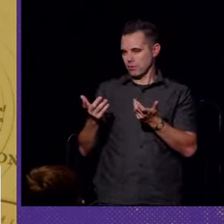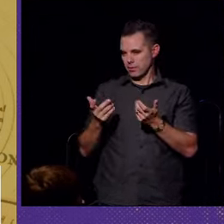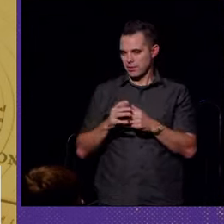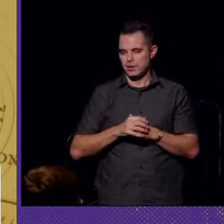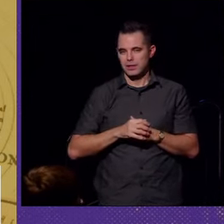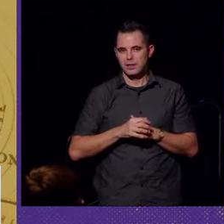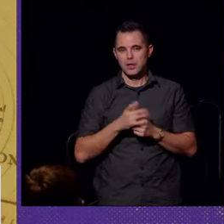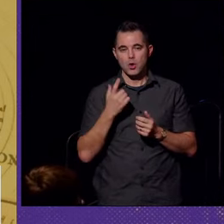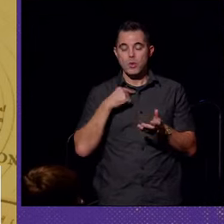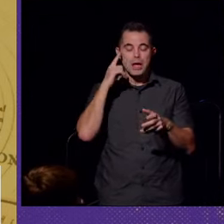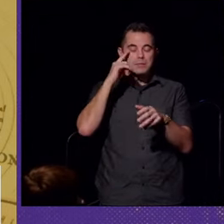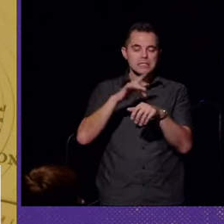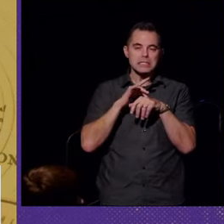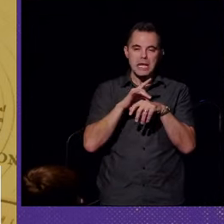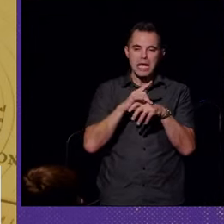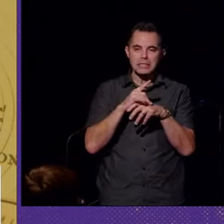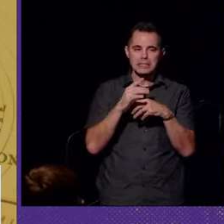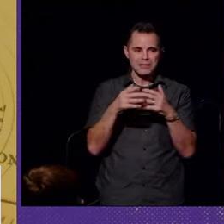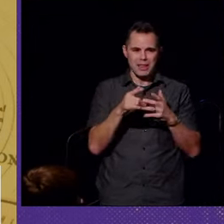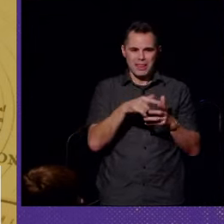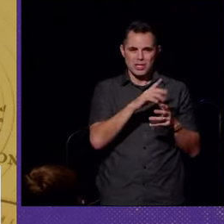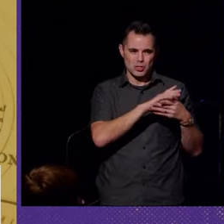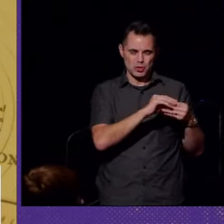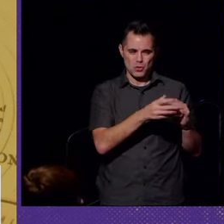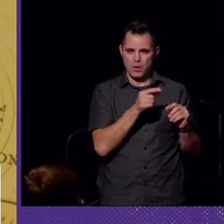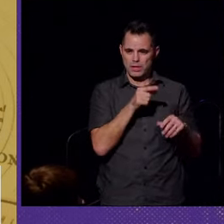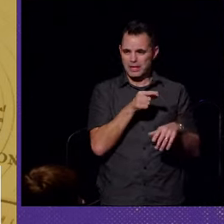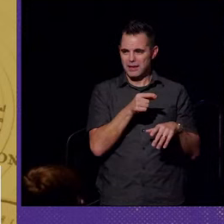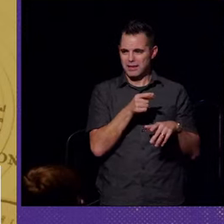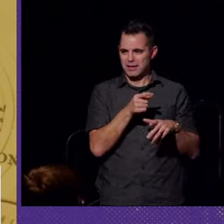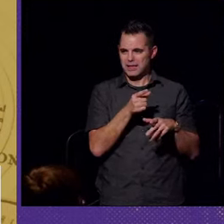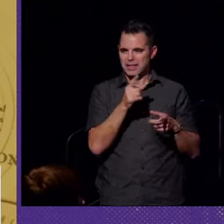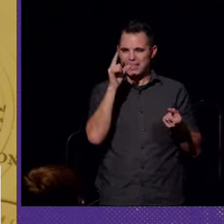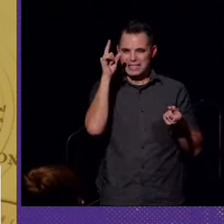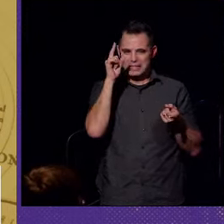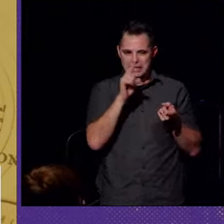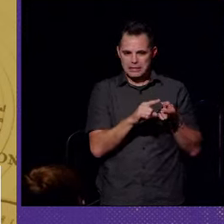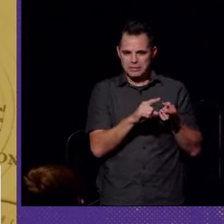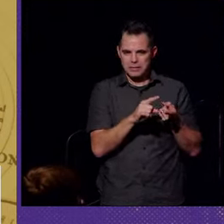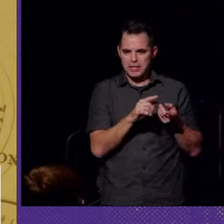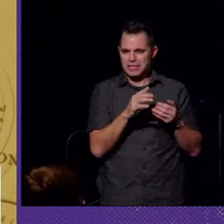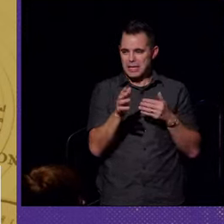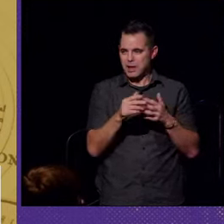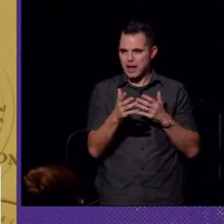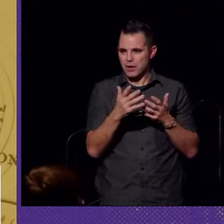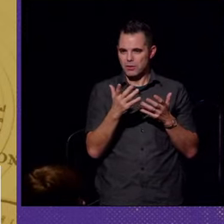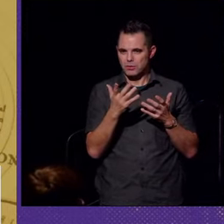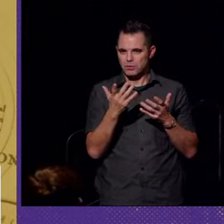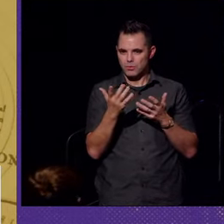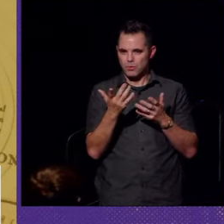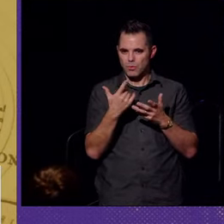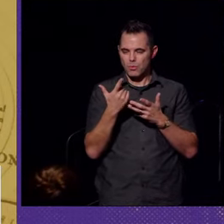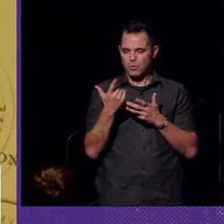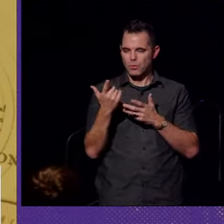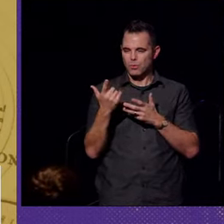We are obsessed even though the stories diminish the fact that normality is relative.